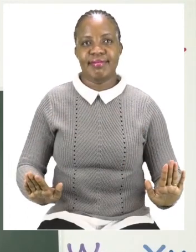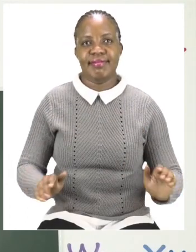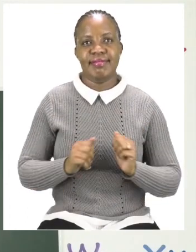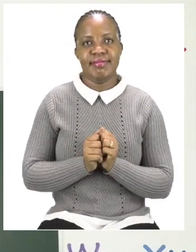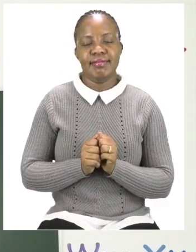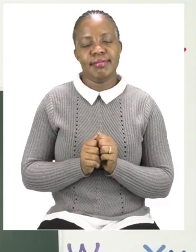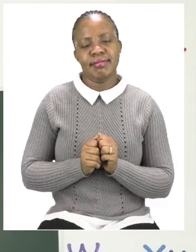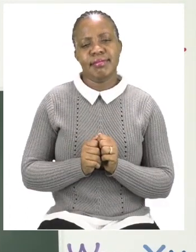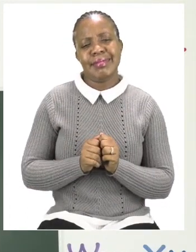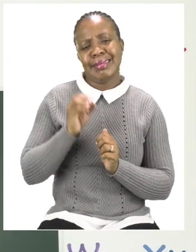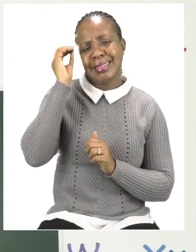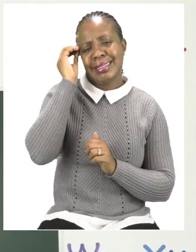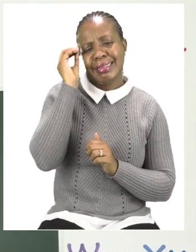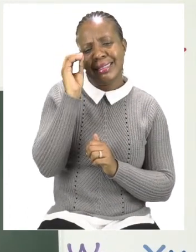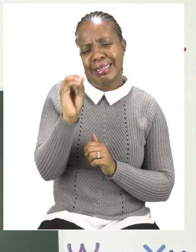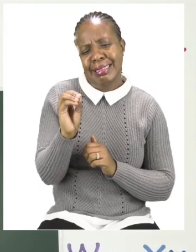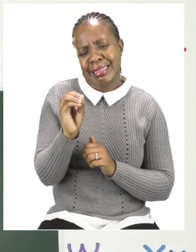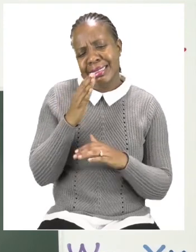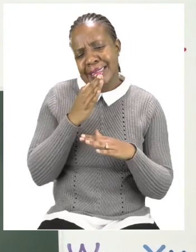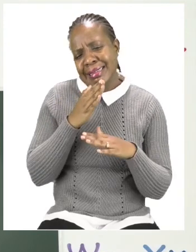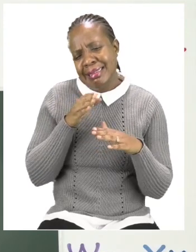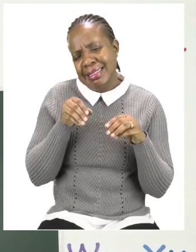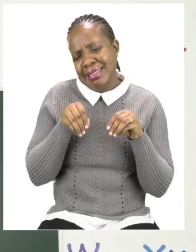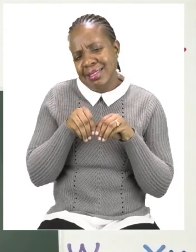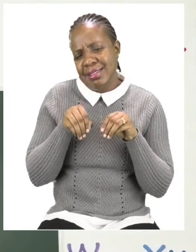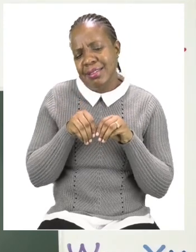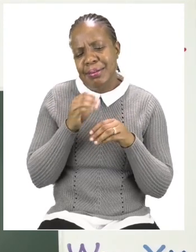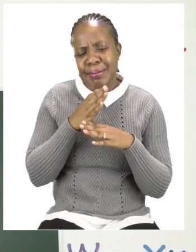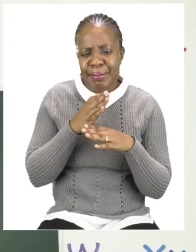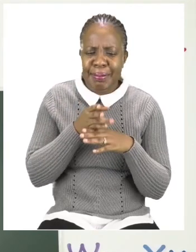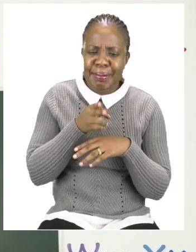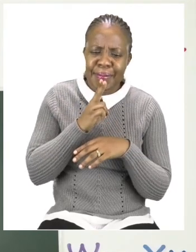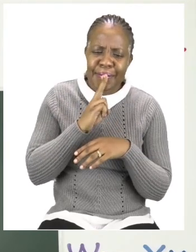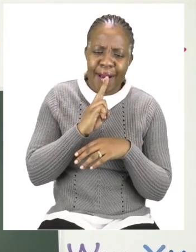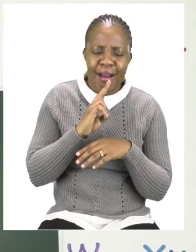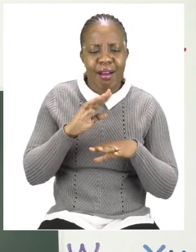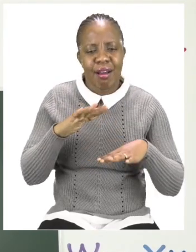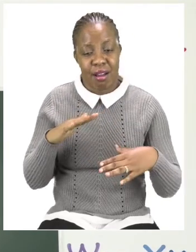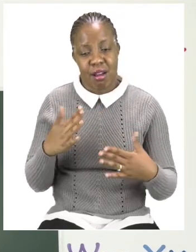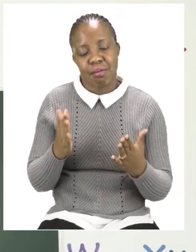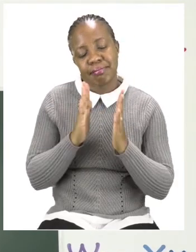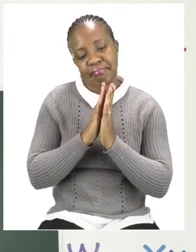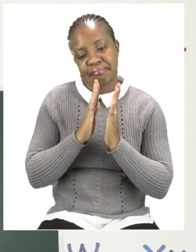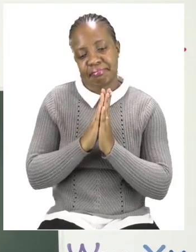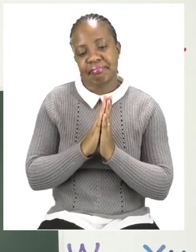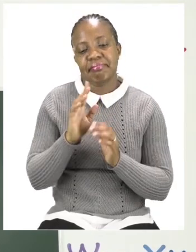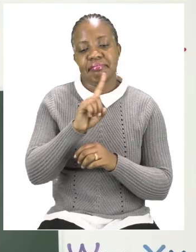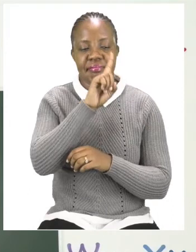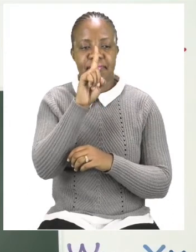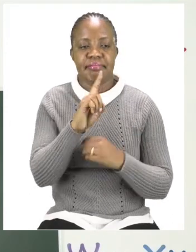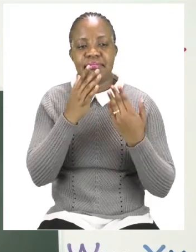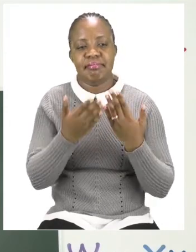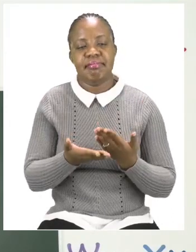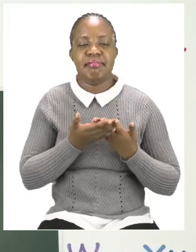to do or if you're not sure about your answers, you can always ask for help. Now that we